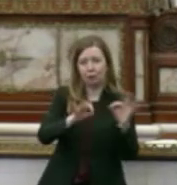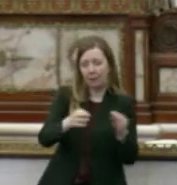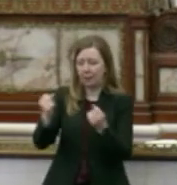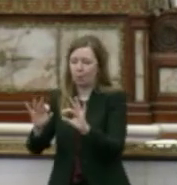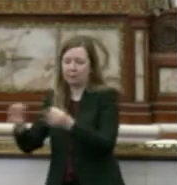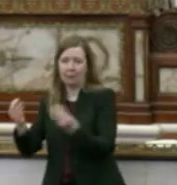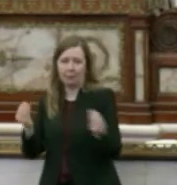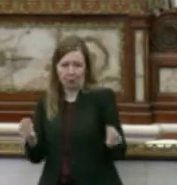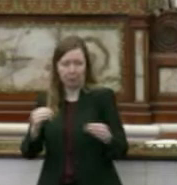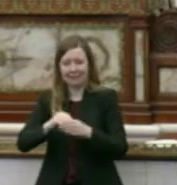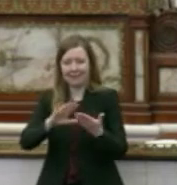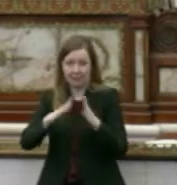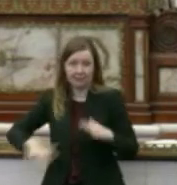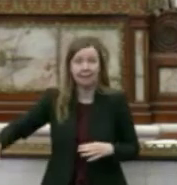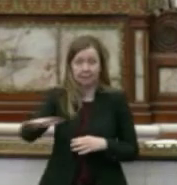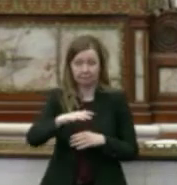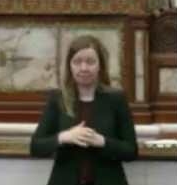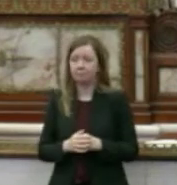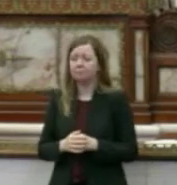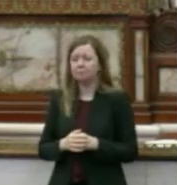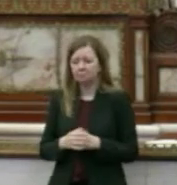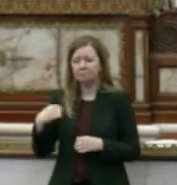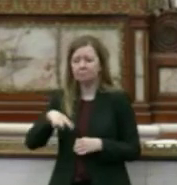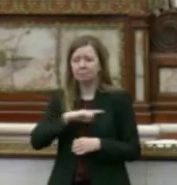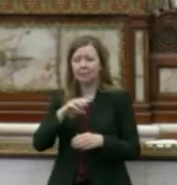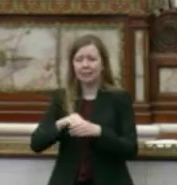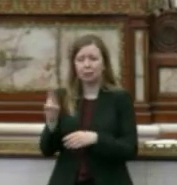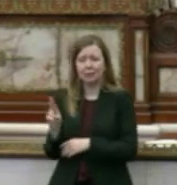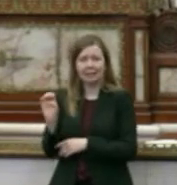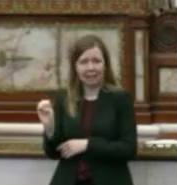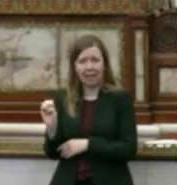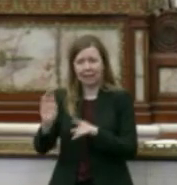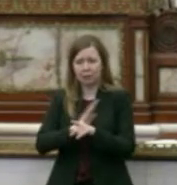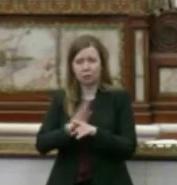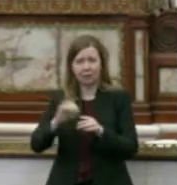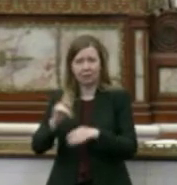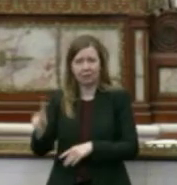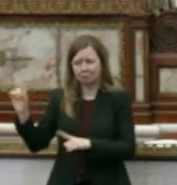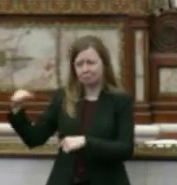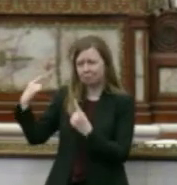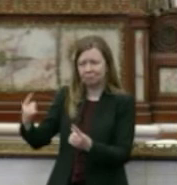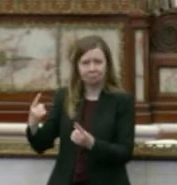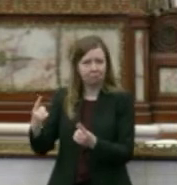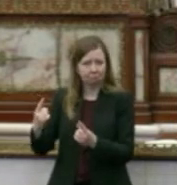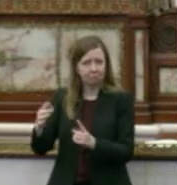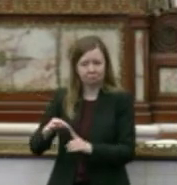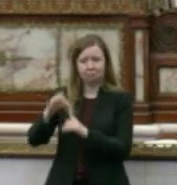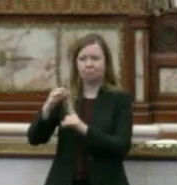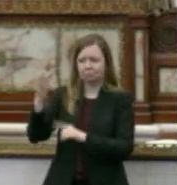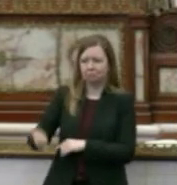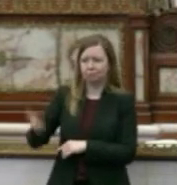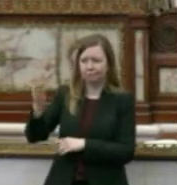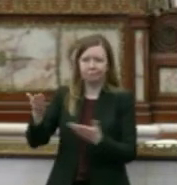multifamily properties in the city. Those of us in the real estate industry in Philadelphia have long been singled out as seemingly